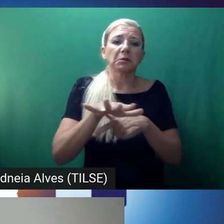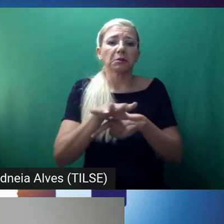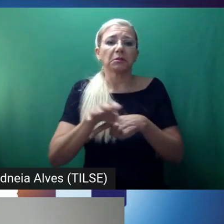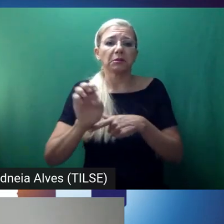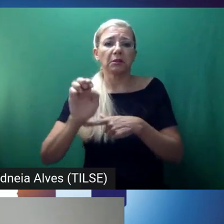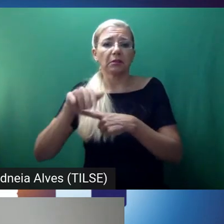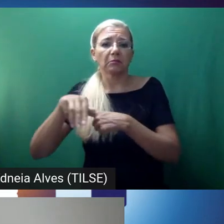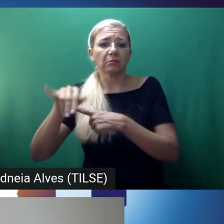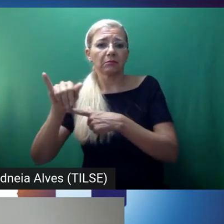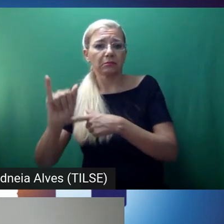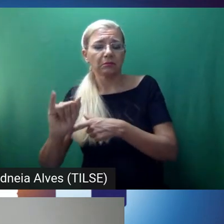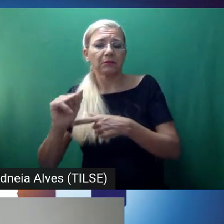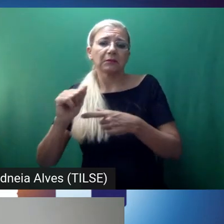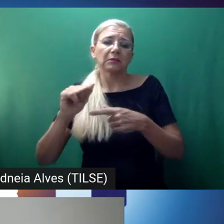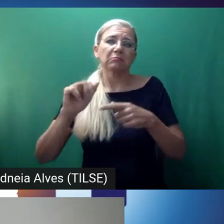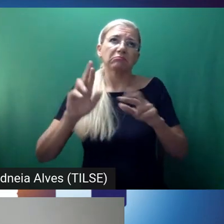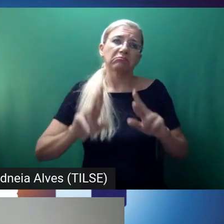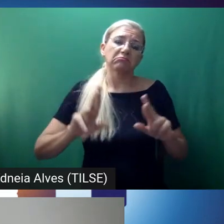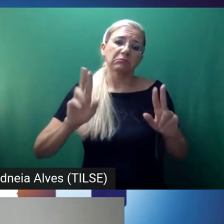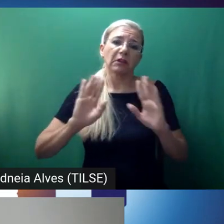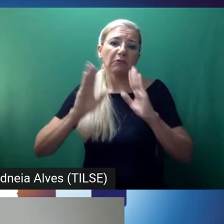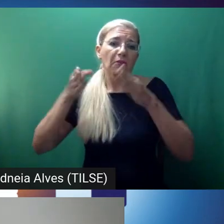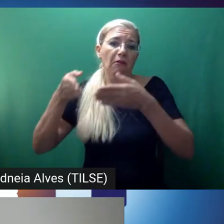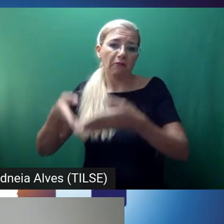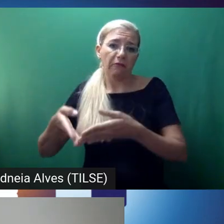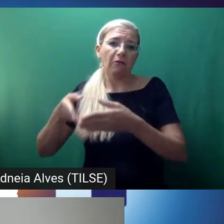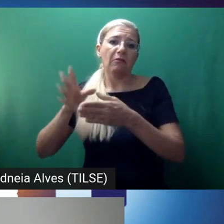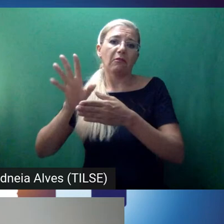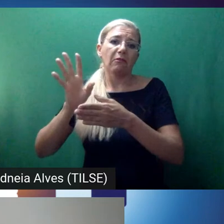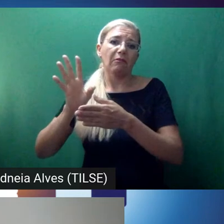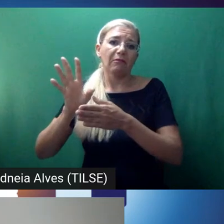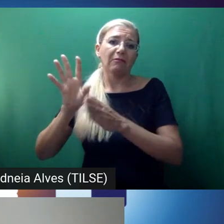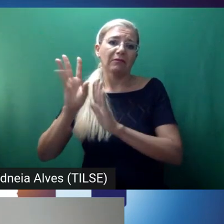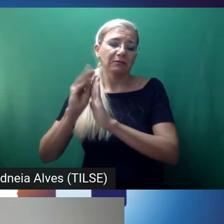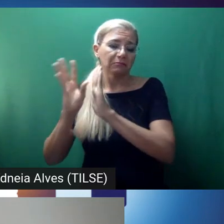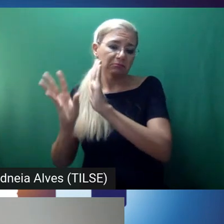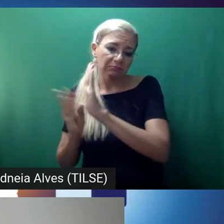on language and content might consider to be different.